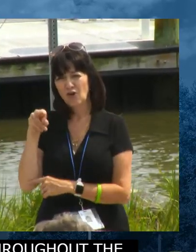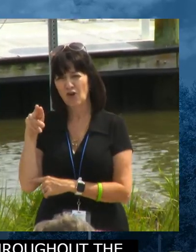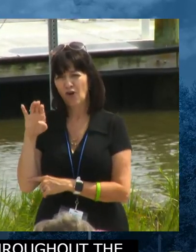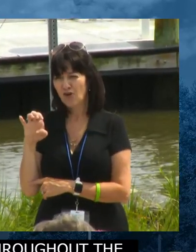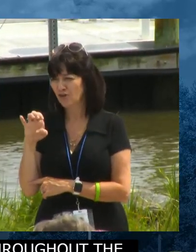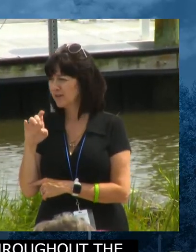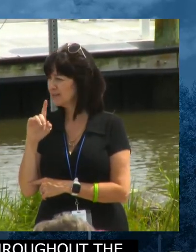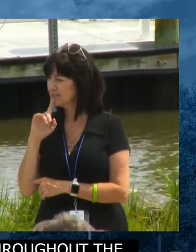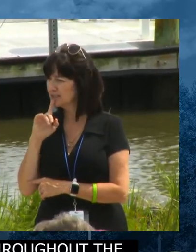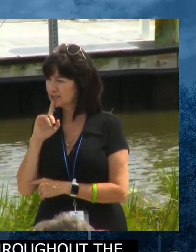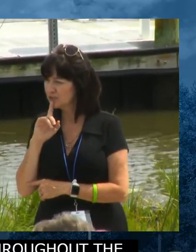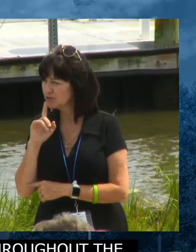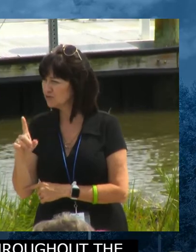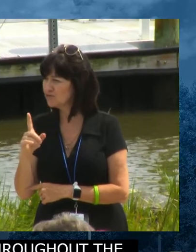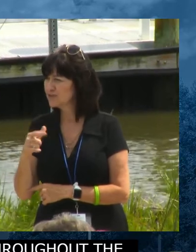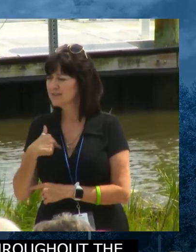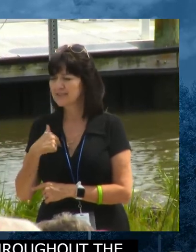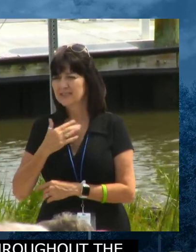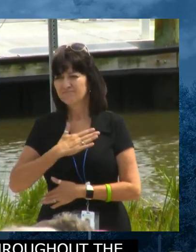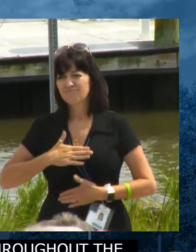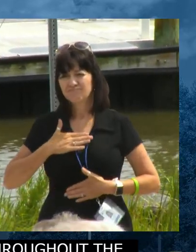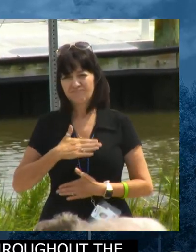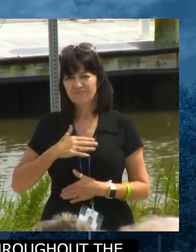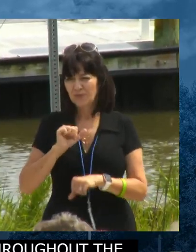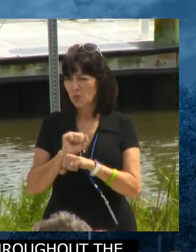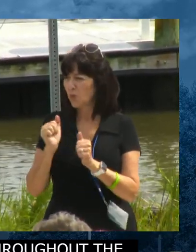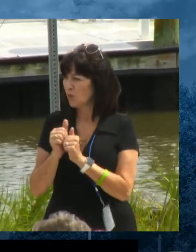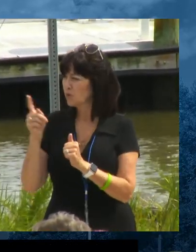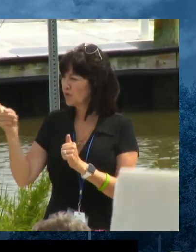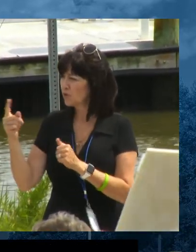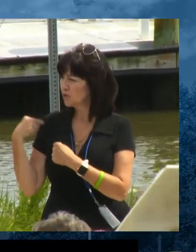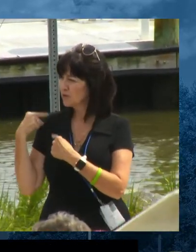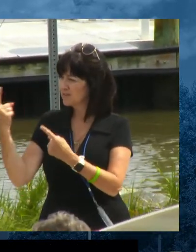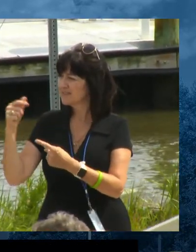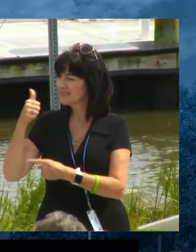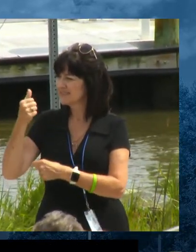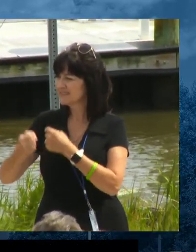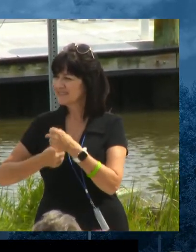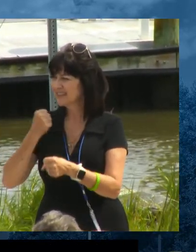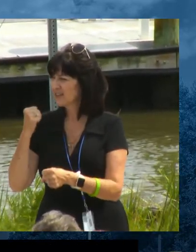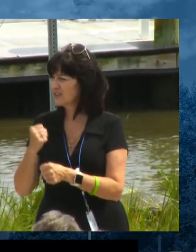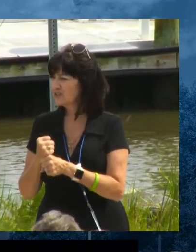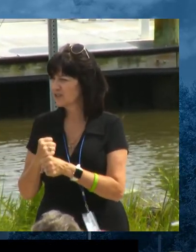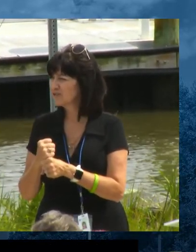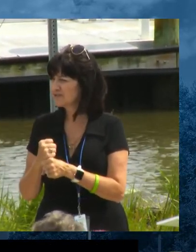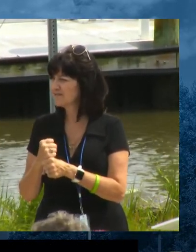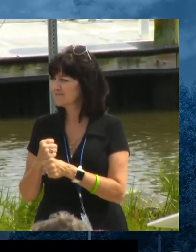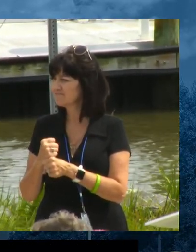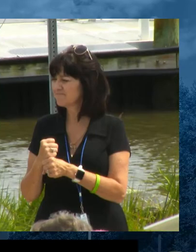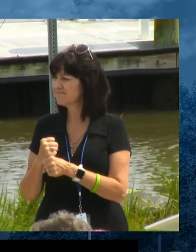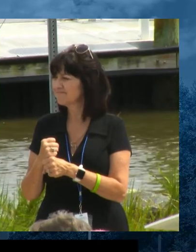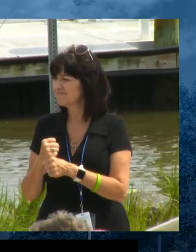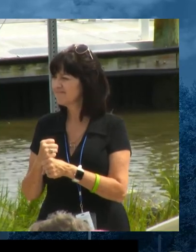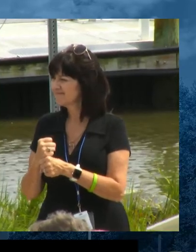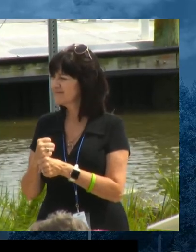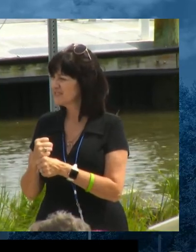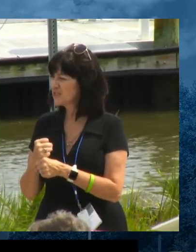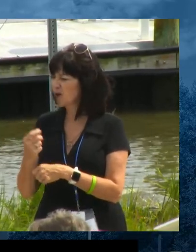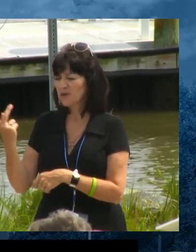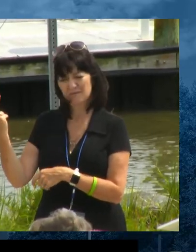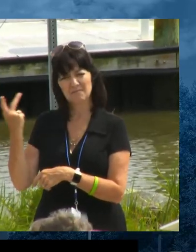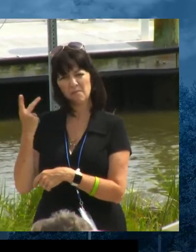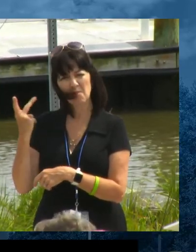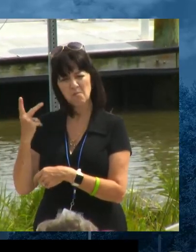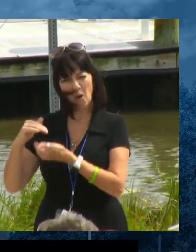you for the last decade. I mean, it just this community could not have asked for a better partner in crime to help me out.